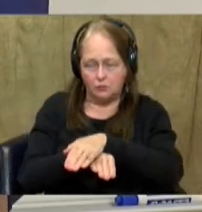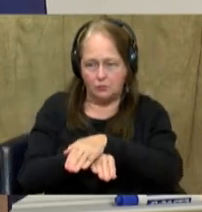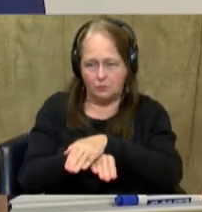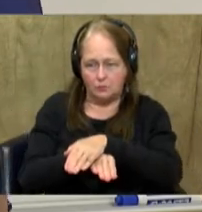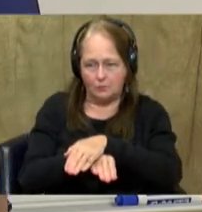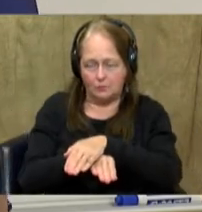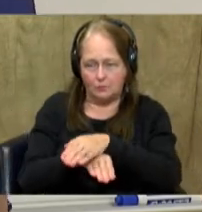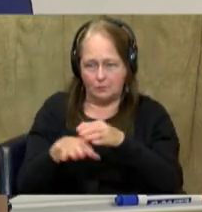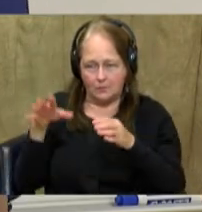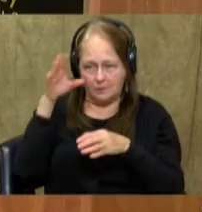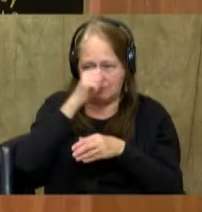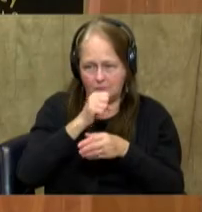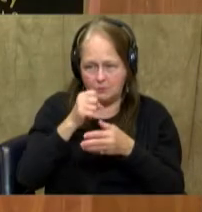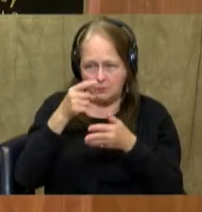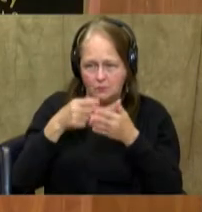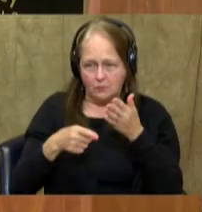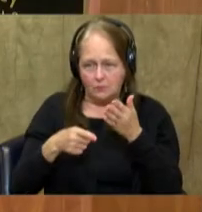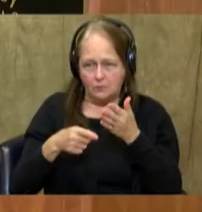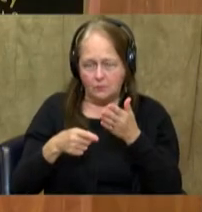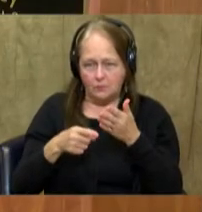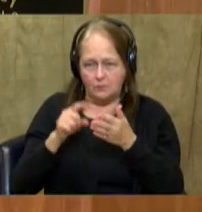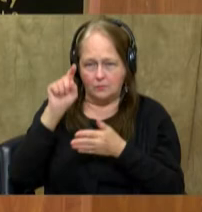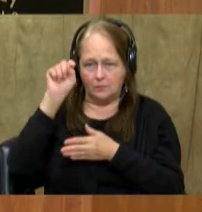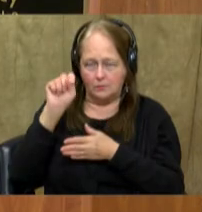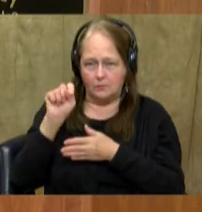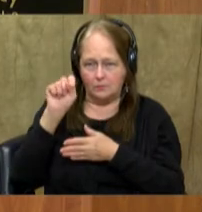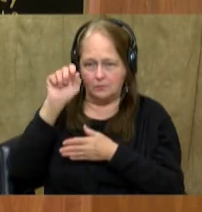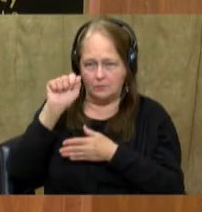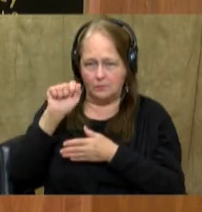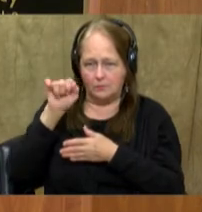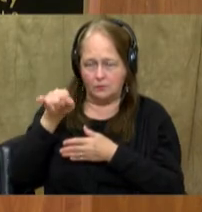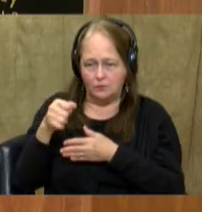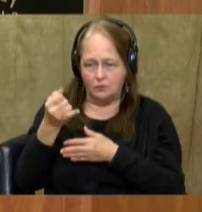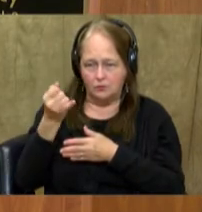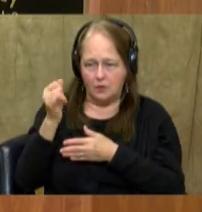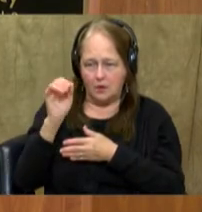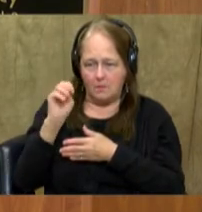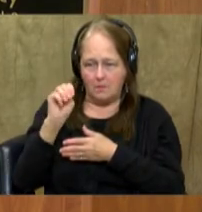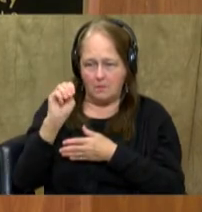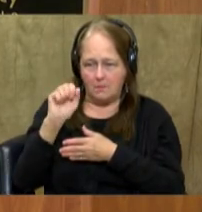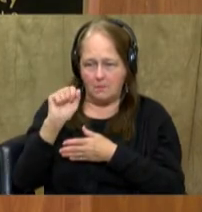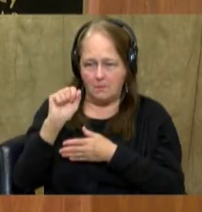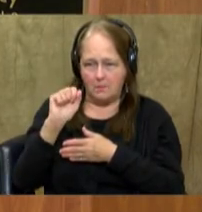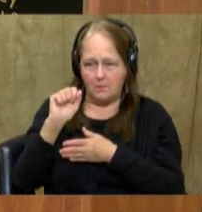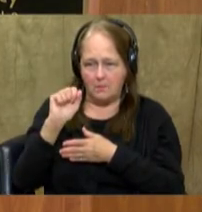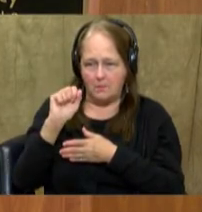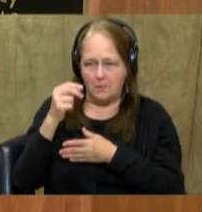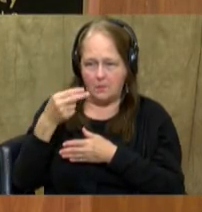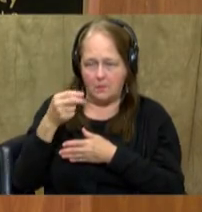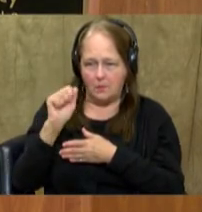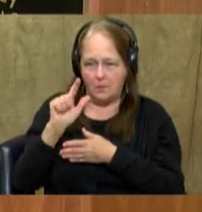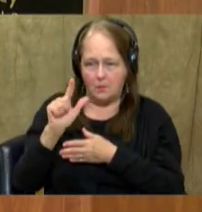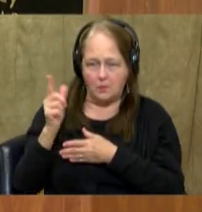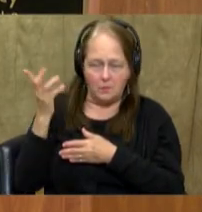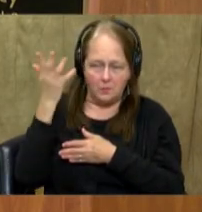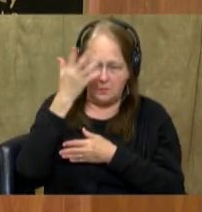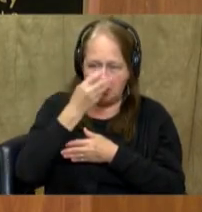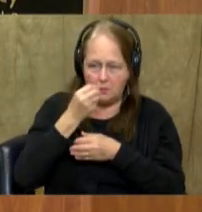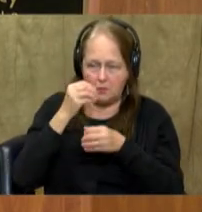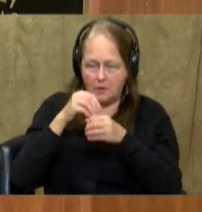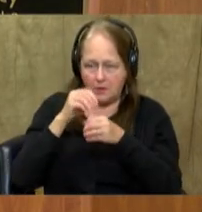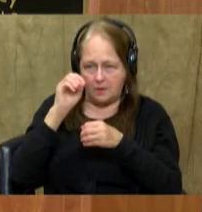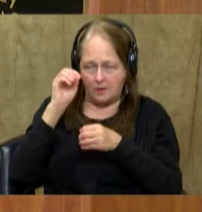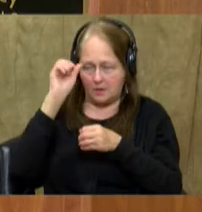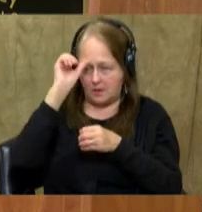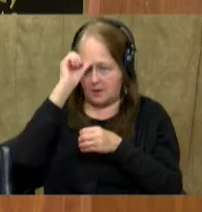Hmm, can you guess it? And those of you who guessed Taj Mahal, you're absolutely correct. This is a beautiful structure in